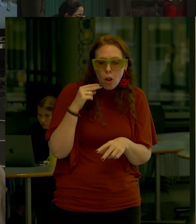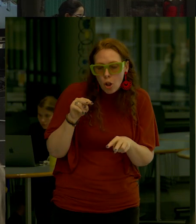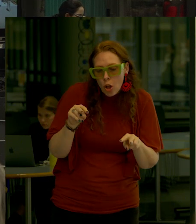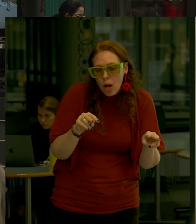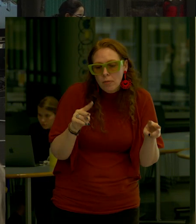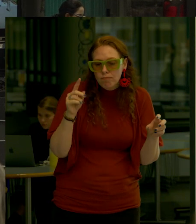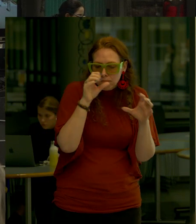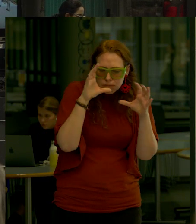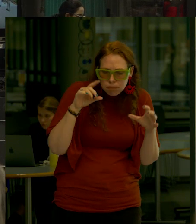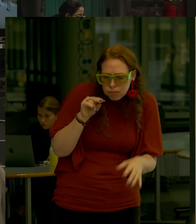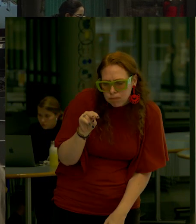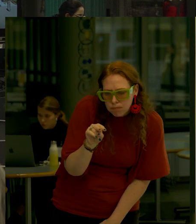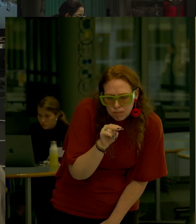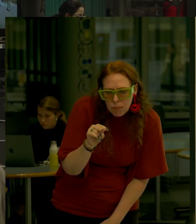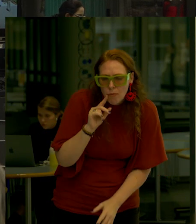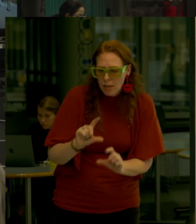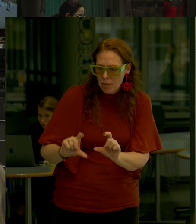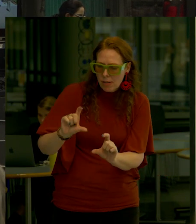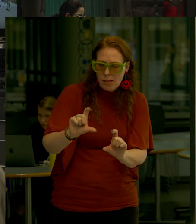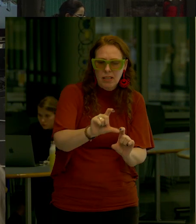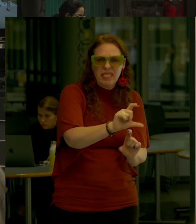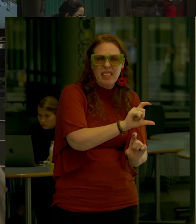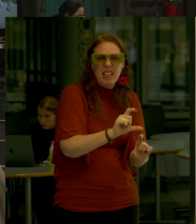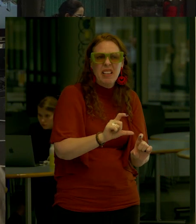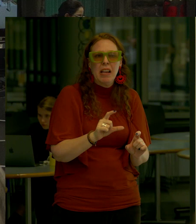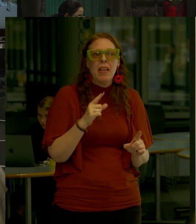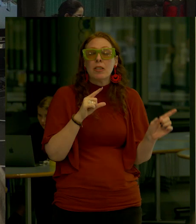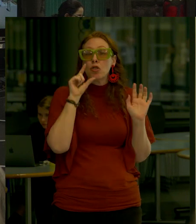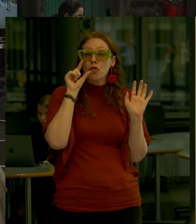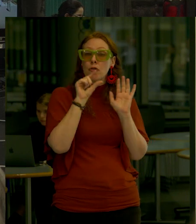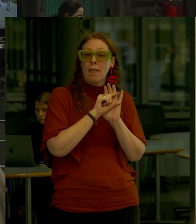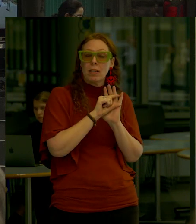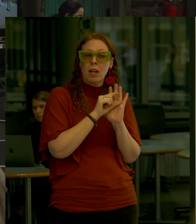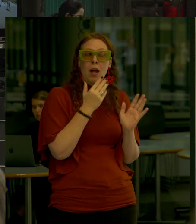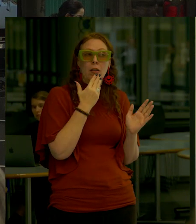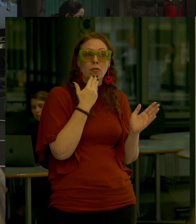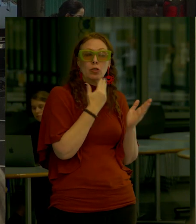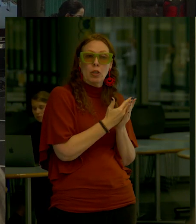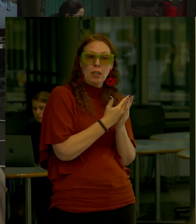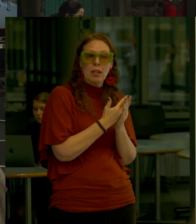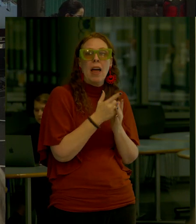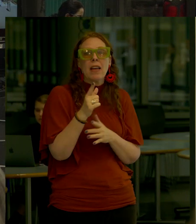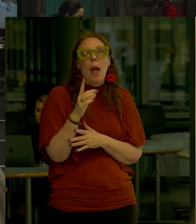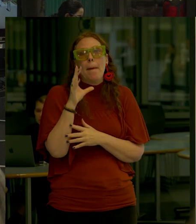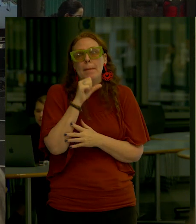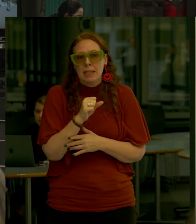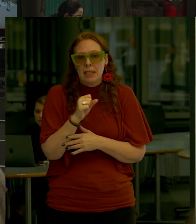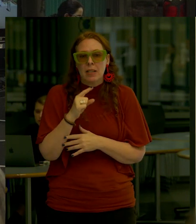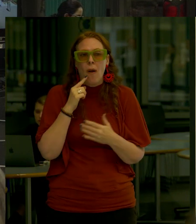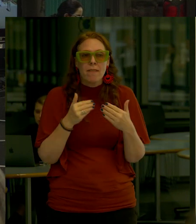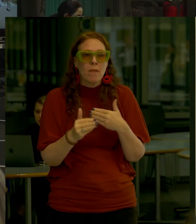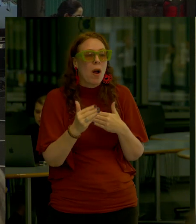really get in there and look And many of these graphics are wonderful But I think that's what's missing I think it would help a great deal going